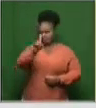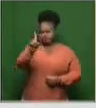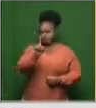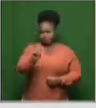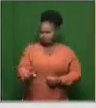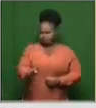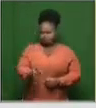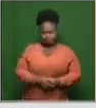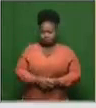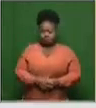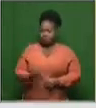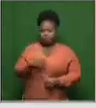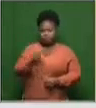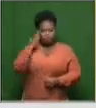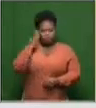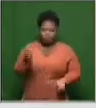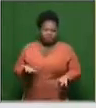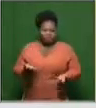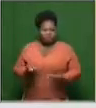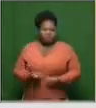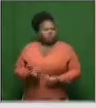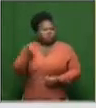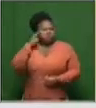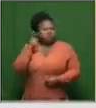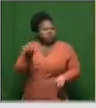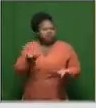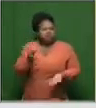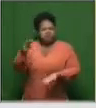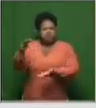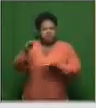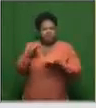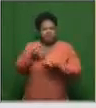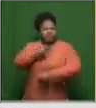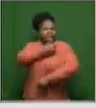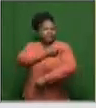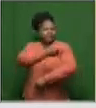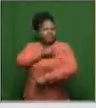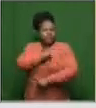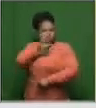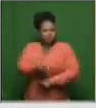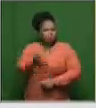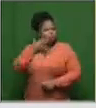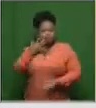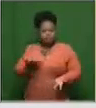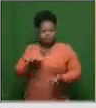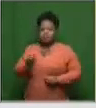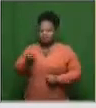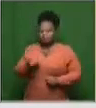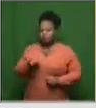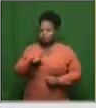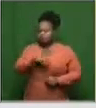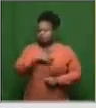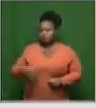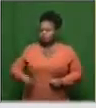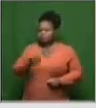needs to be posed is, when might there be any sort of COVID-19 vaccine for South Africans, even when the president said